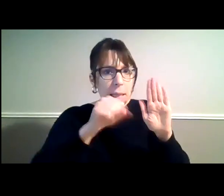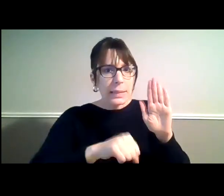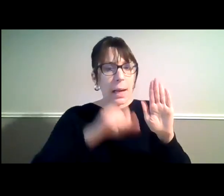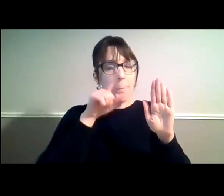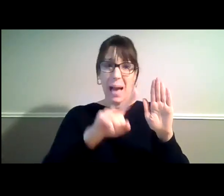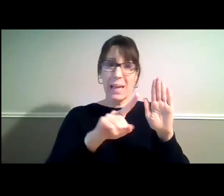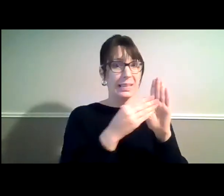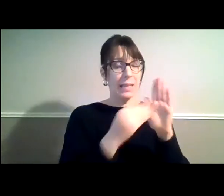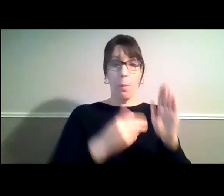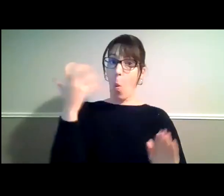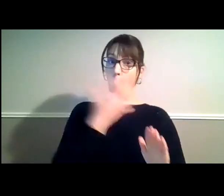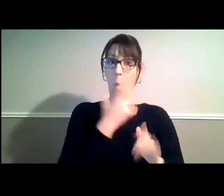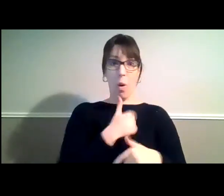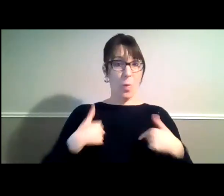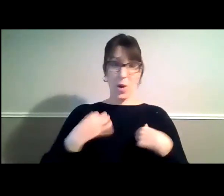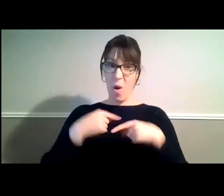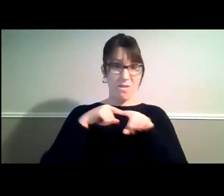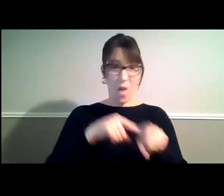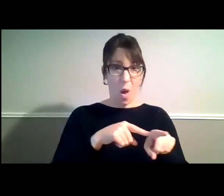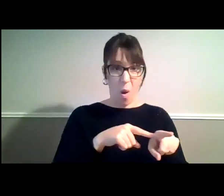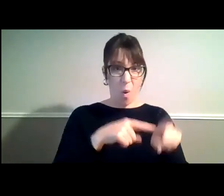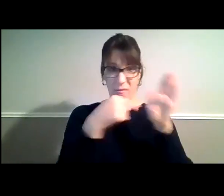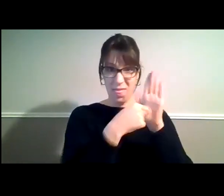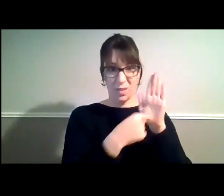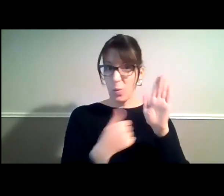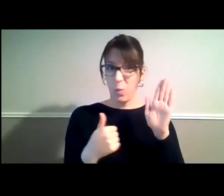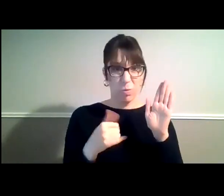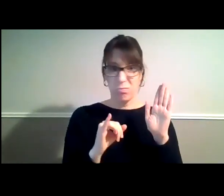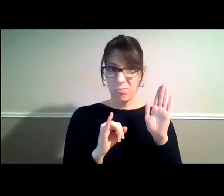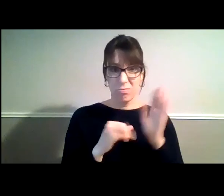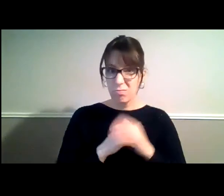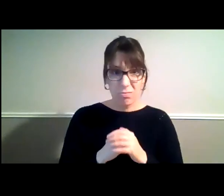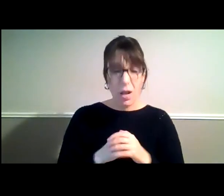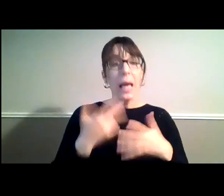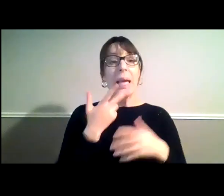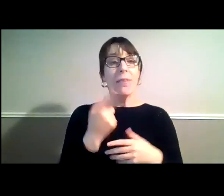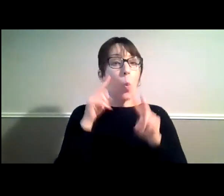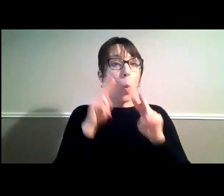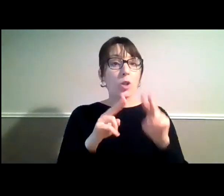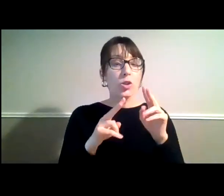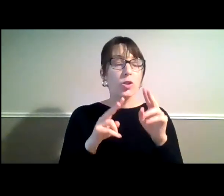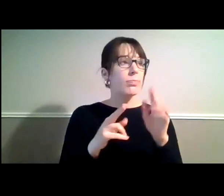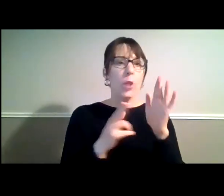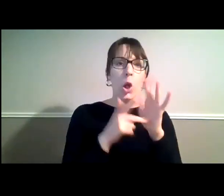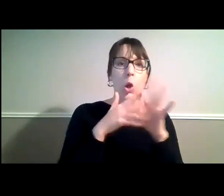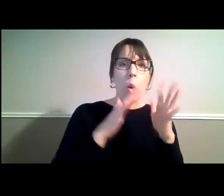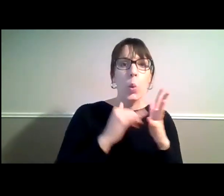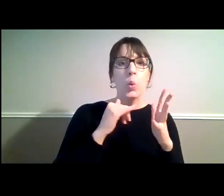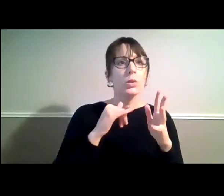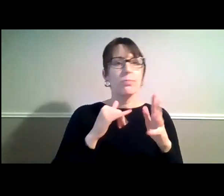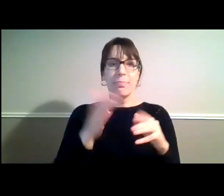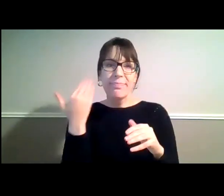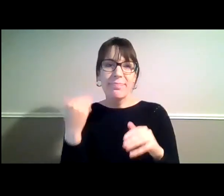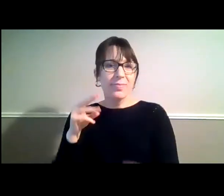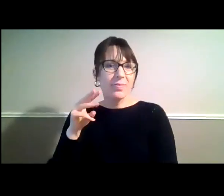don't comply. And anyone who's been watching the news in the last three or four days